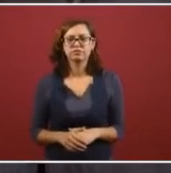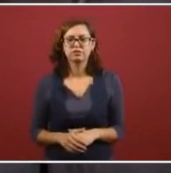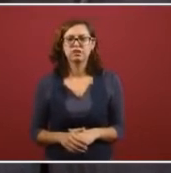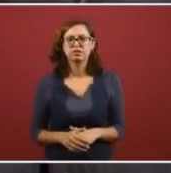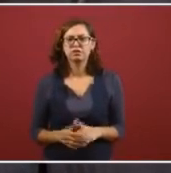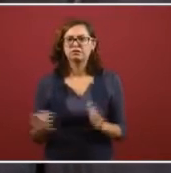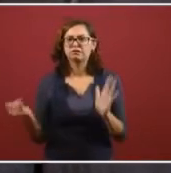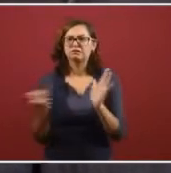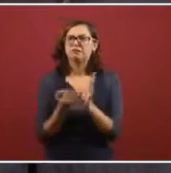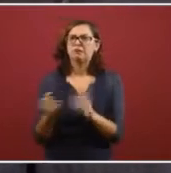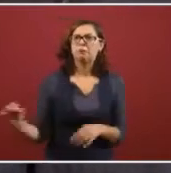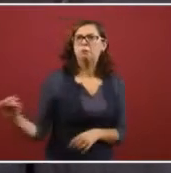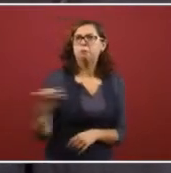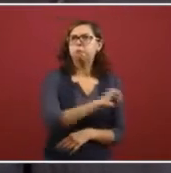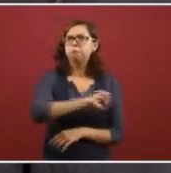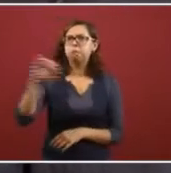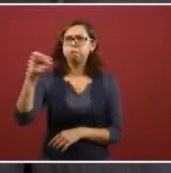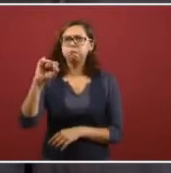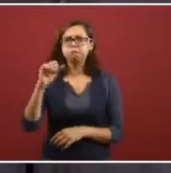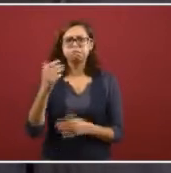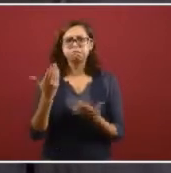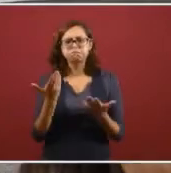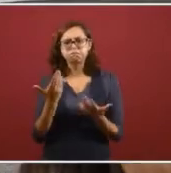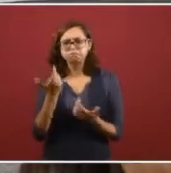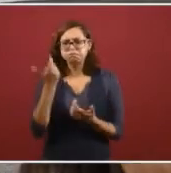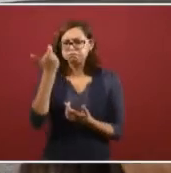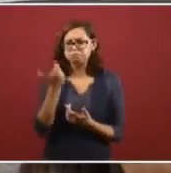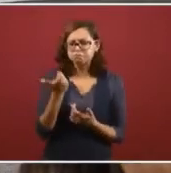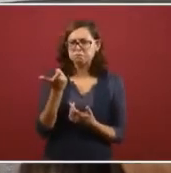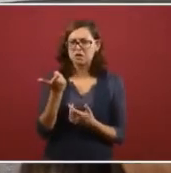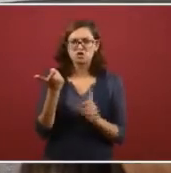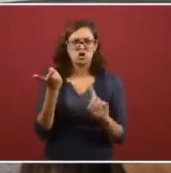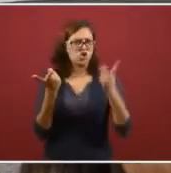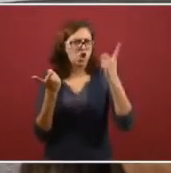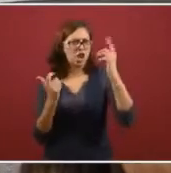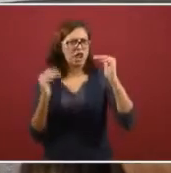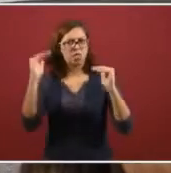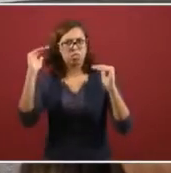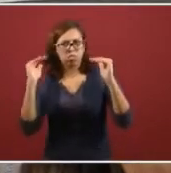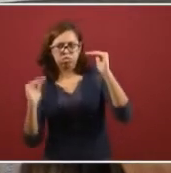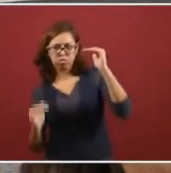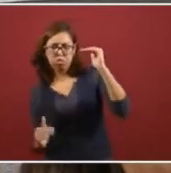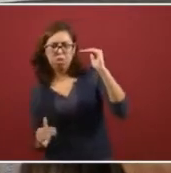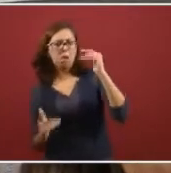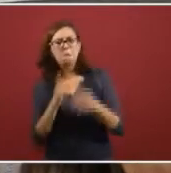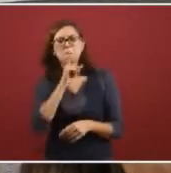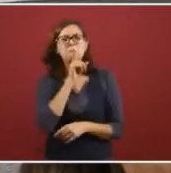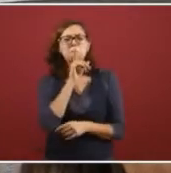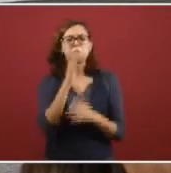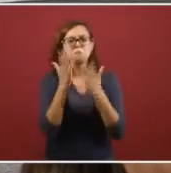We have no problems with inflation. We have no depreciation of our, uh, money.